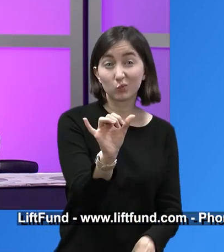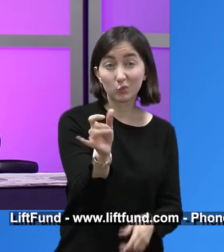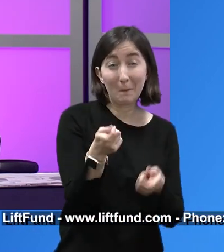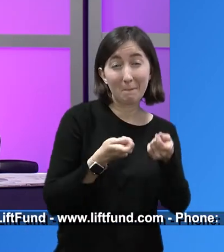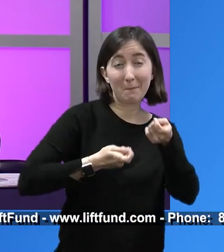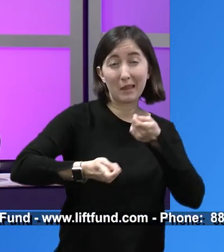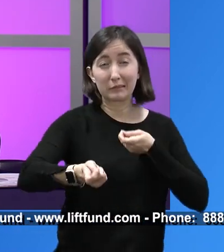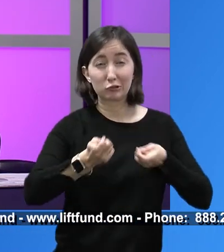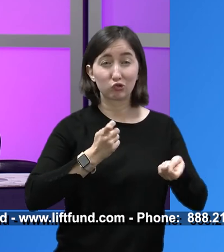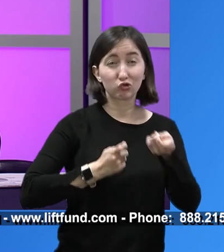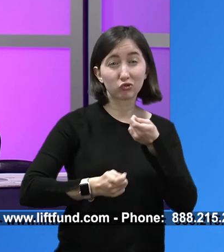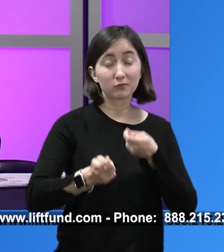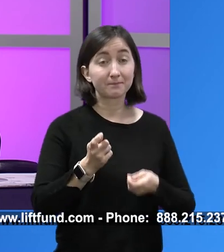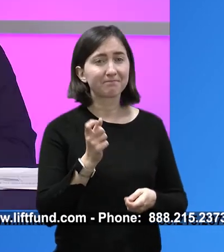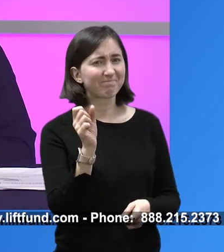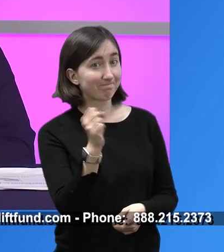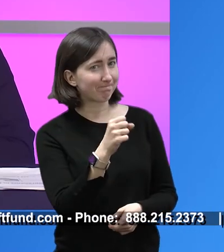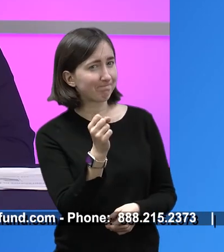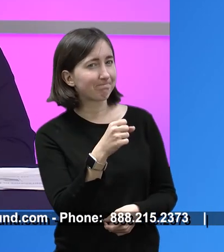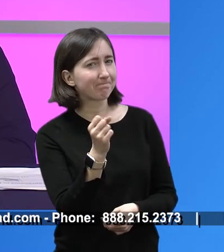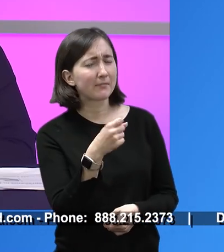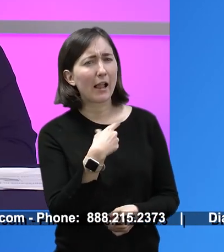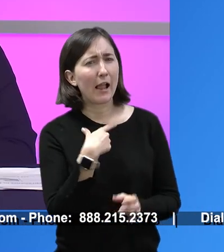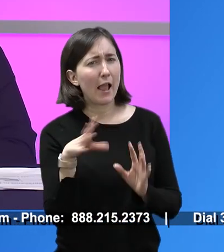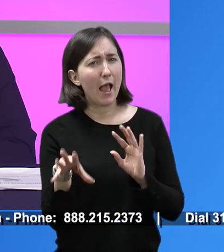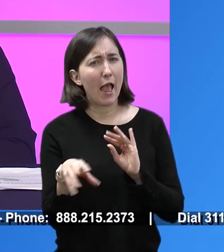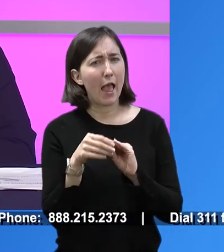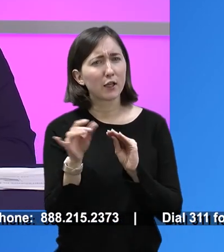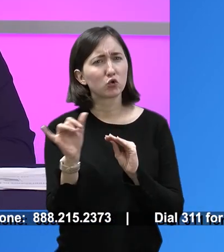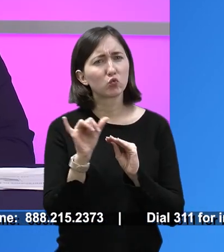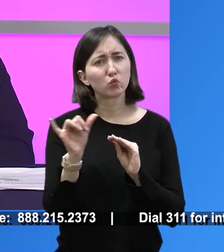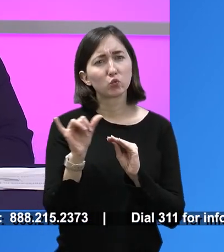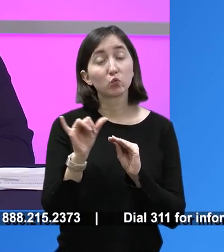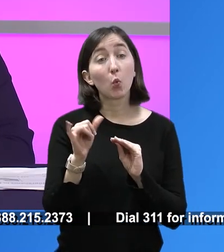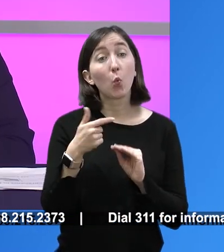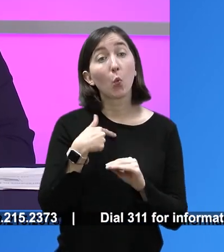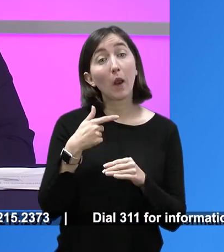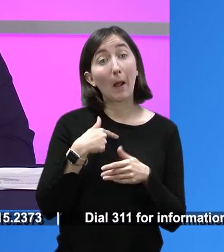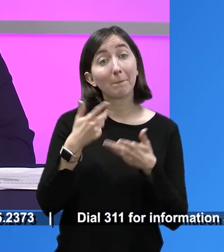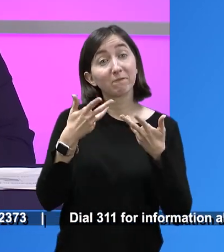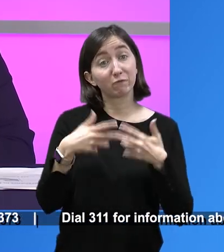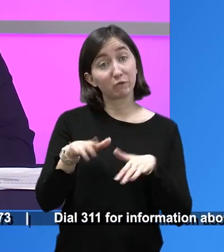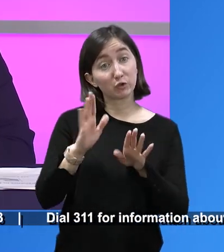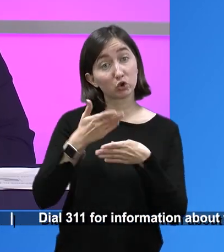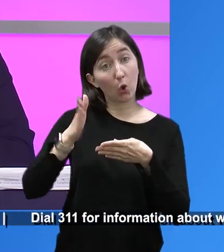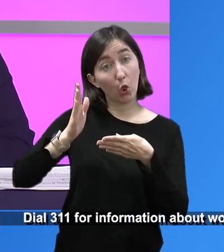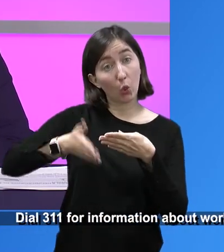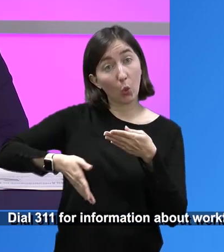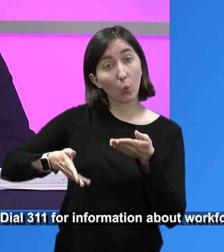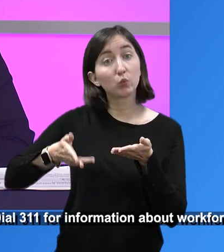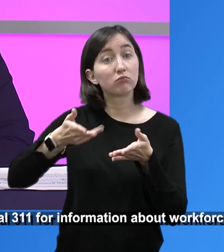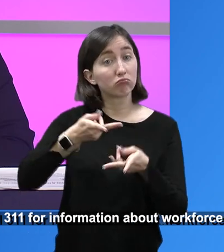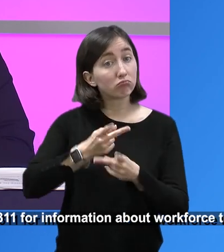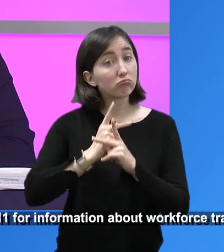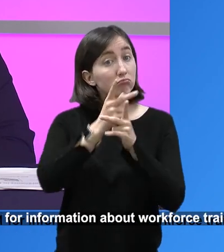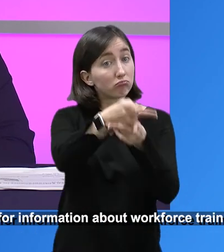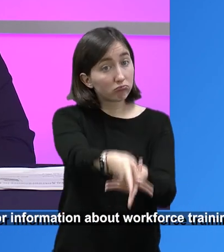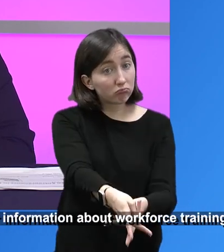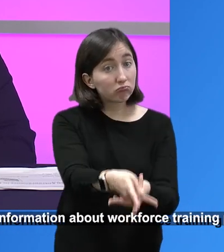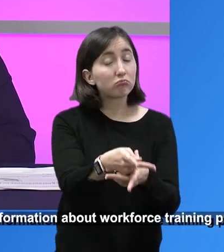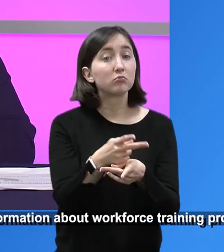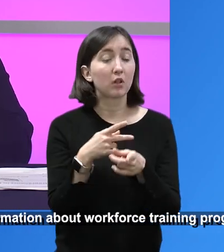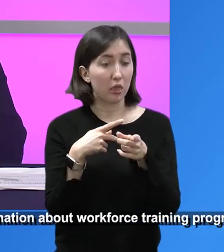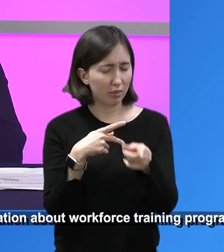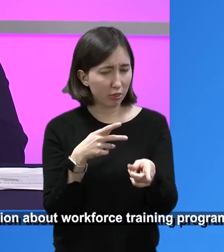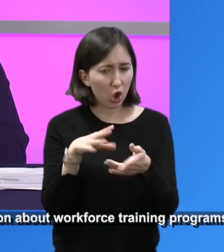manage all of that. Yeah. And Janie, I want to just add to really quickly that in when I'm closing the loans and a lot of our borrowers